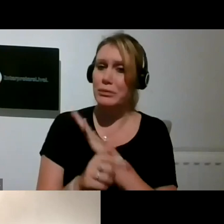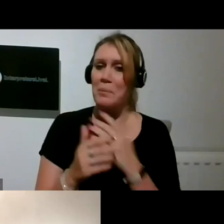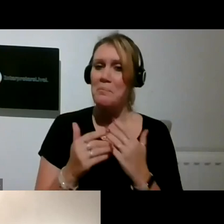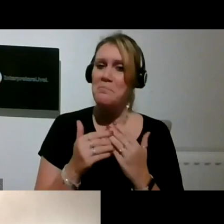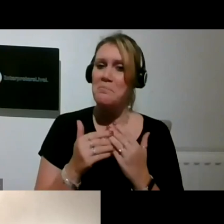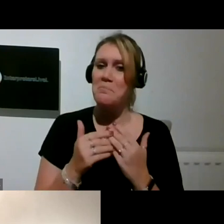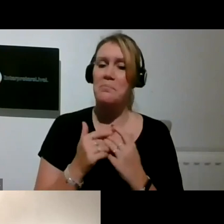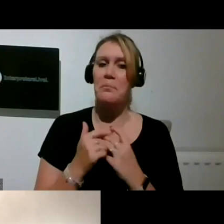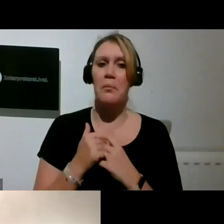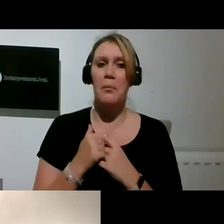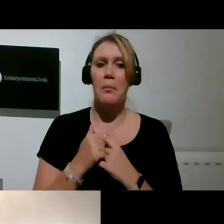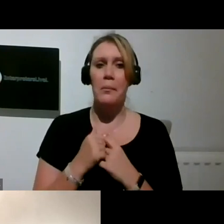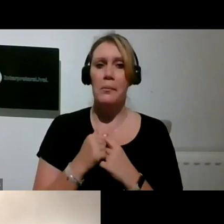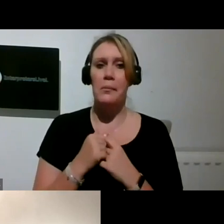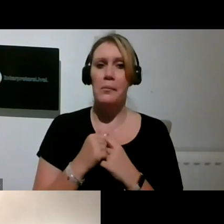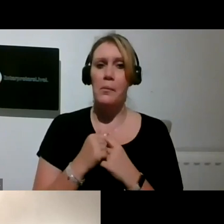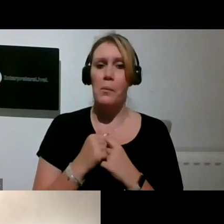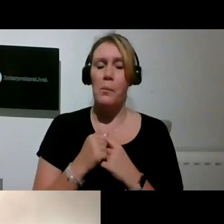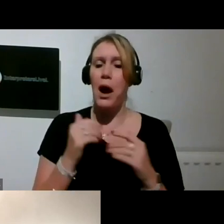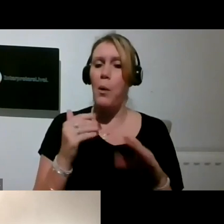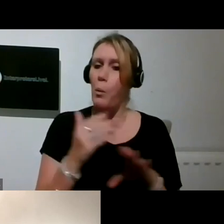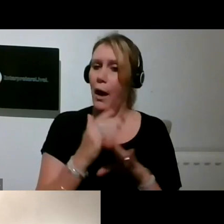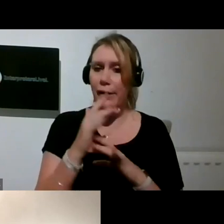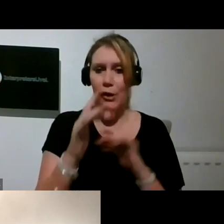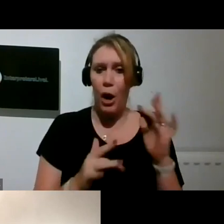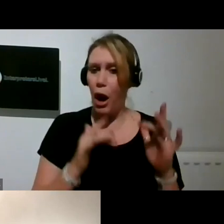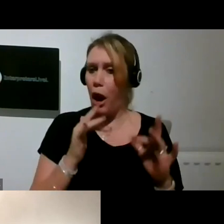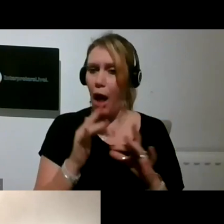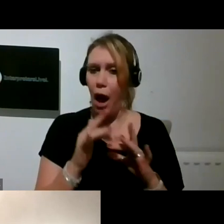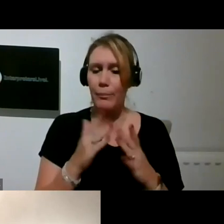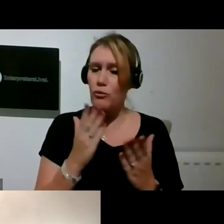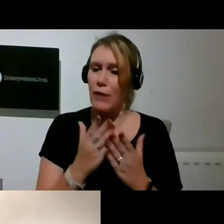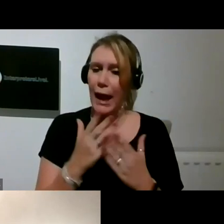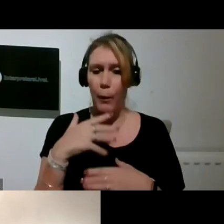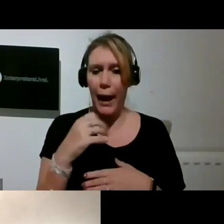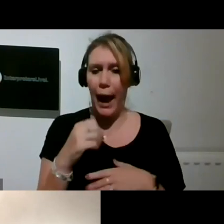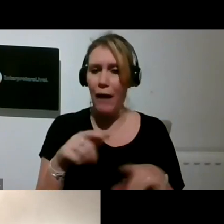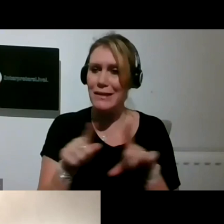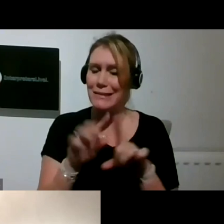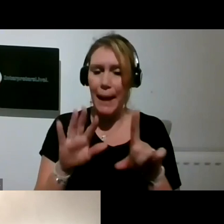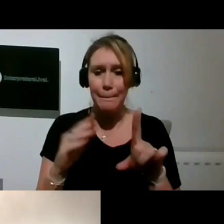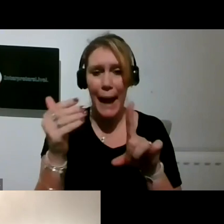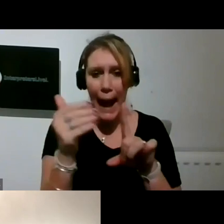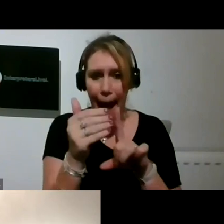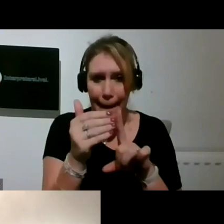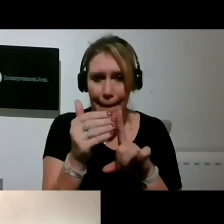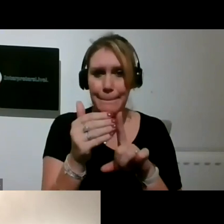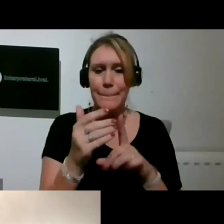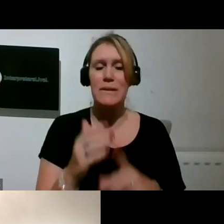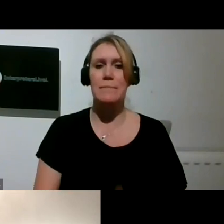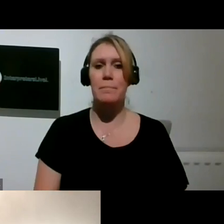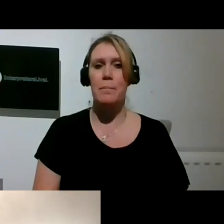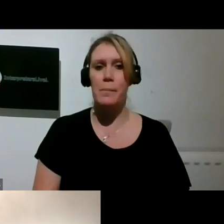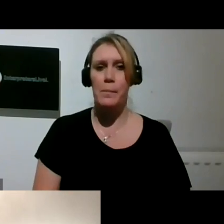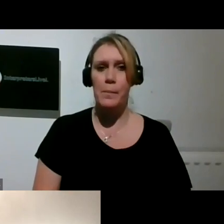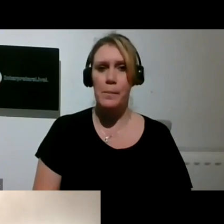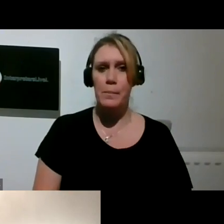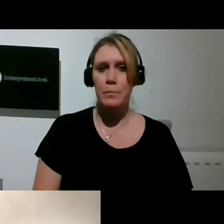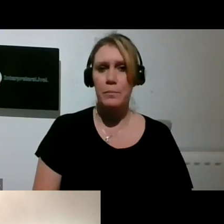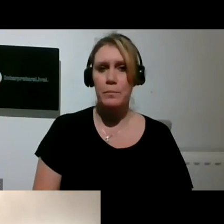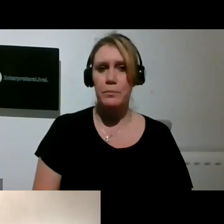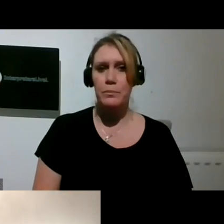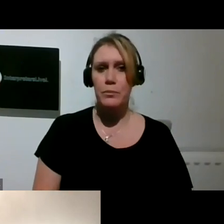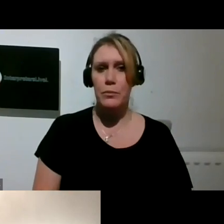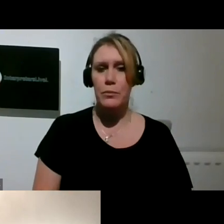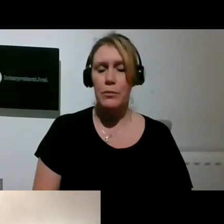things, but we're coming from very much kind of the same aims and objectives and goals. And equally, I mean, I just